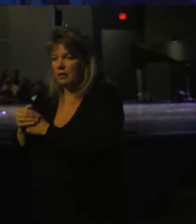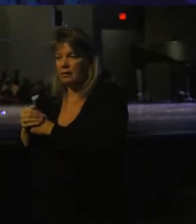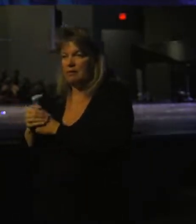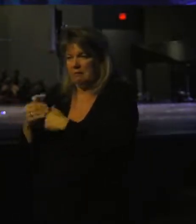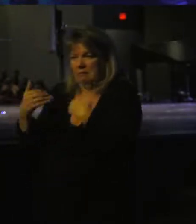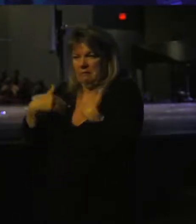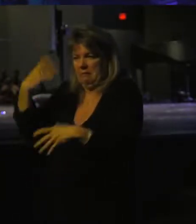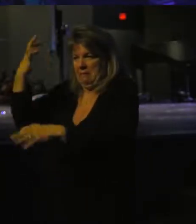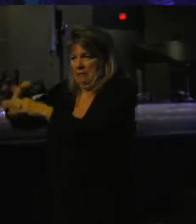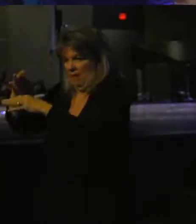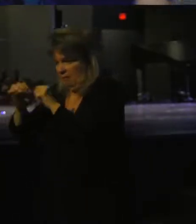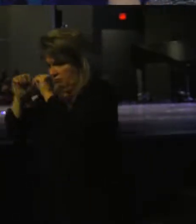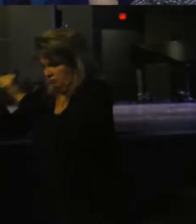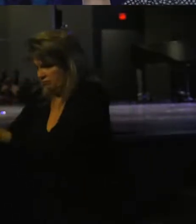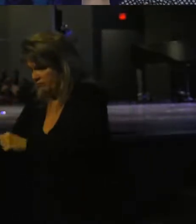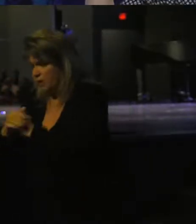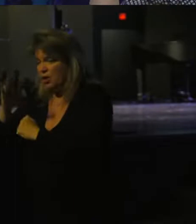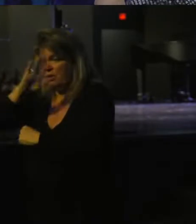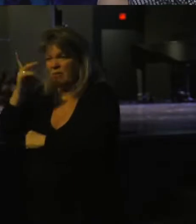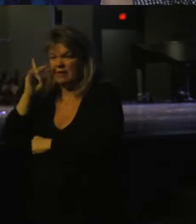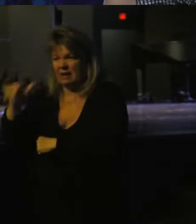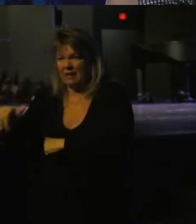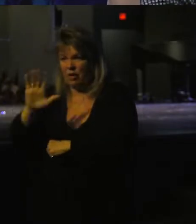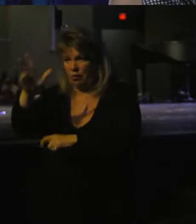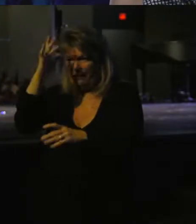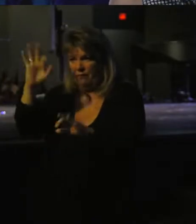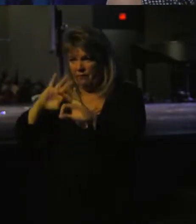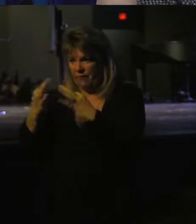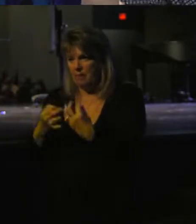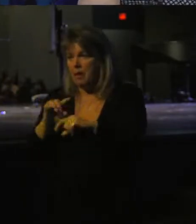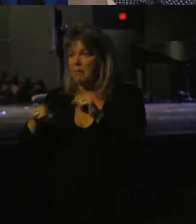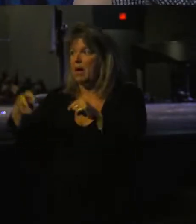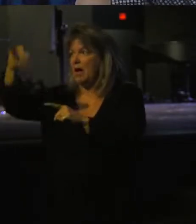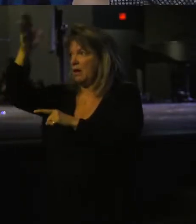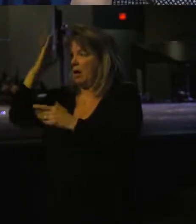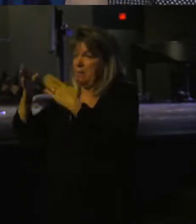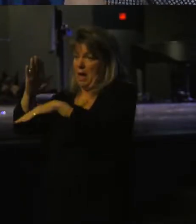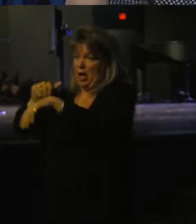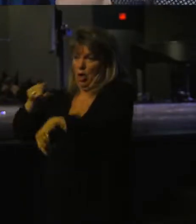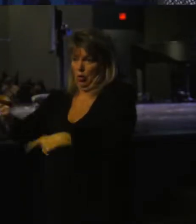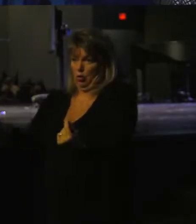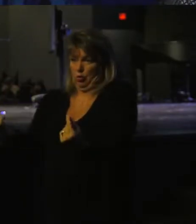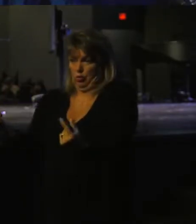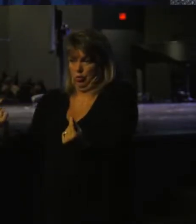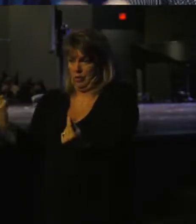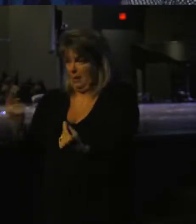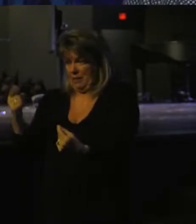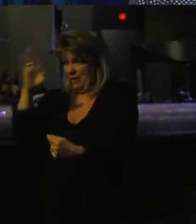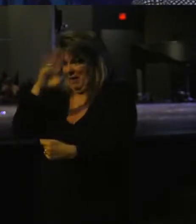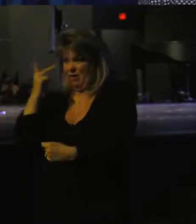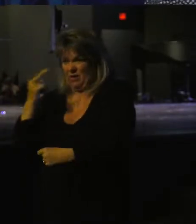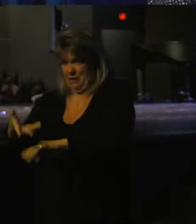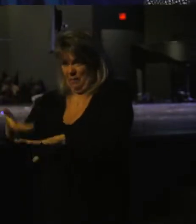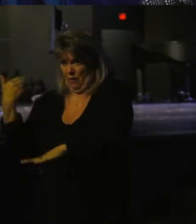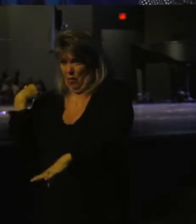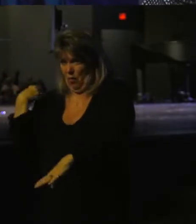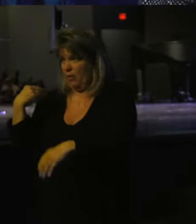faithfulness. You've never seen it. But yet God may call you to do something that ain't never been seen before.